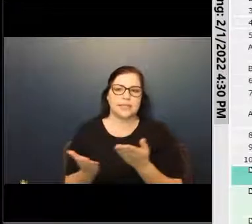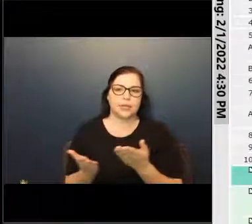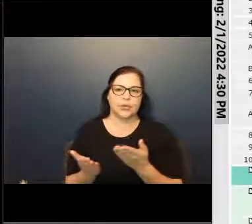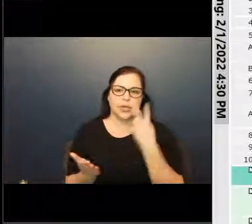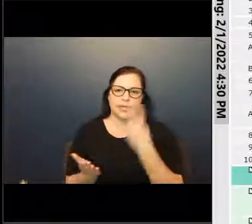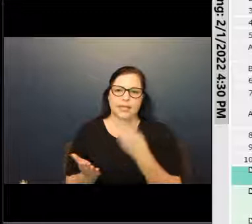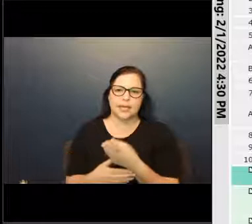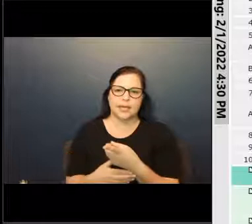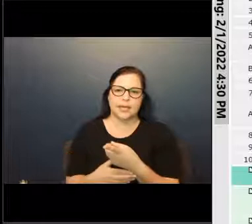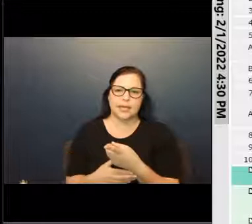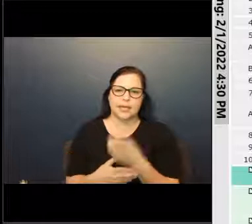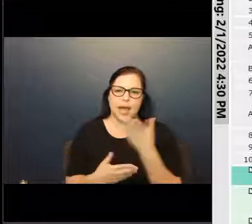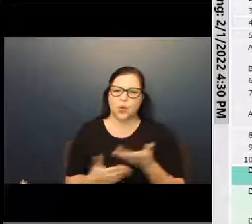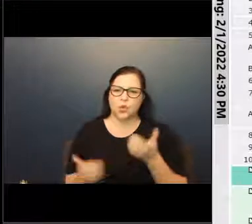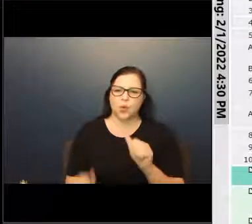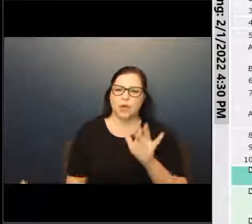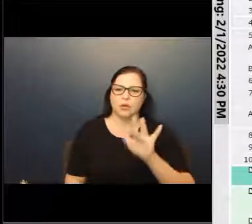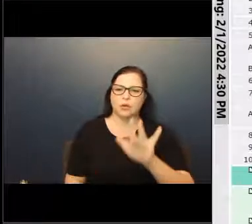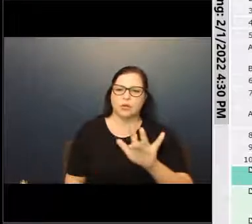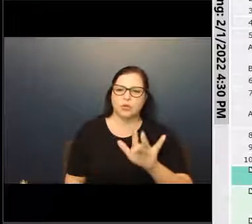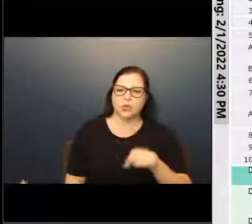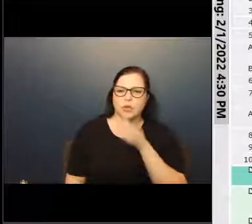And so I will try to unmute your microphone.